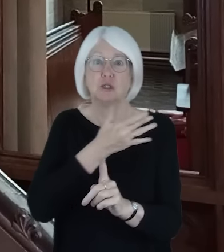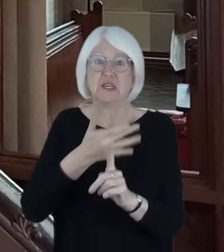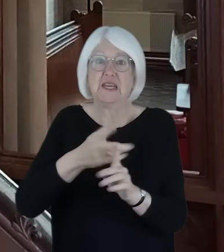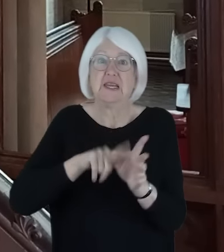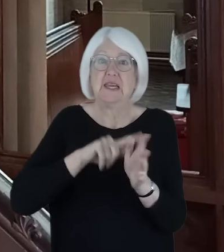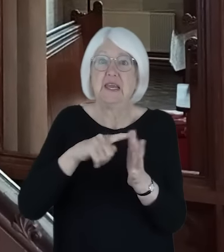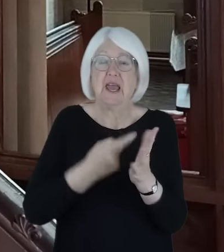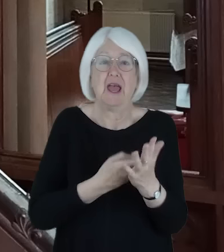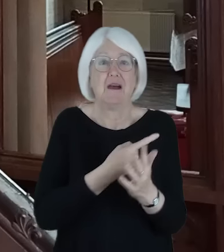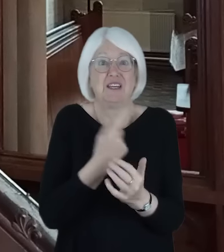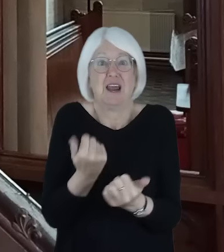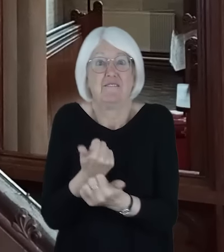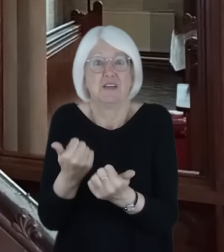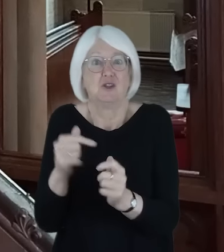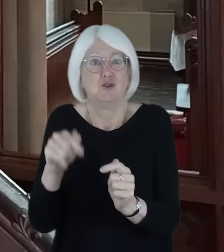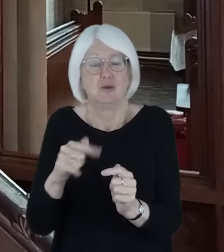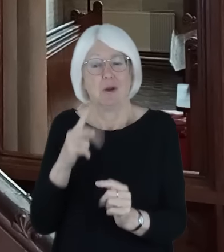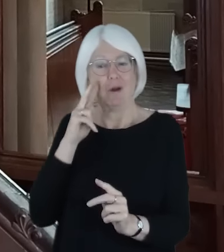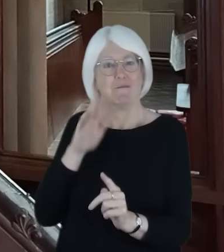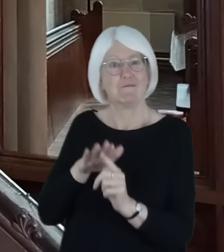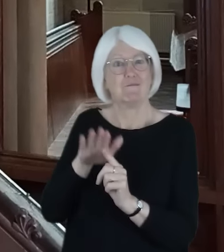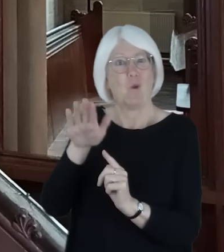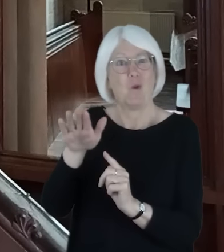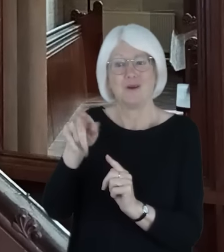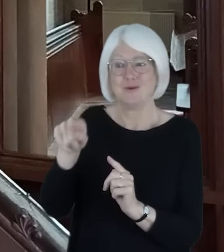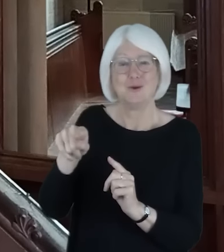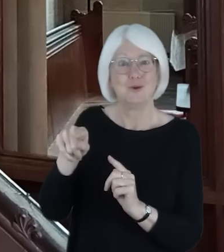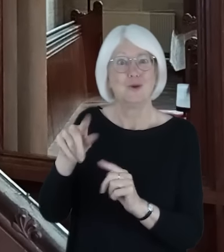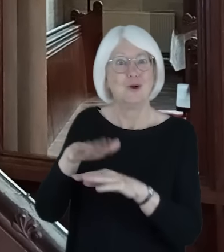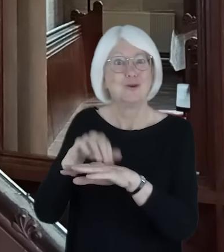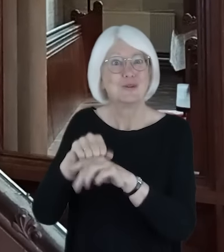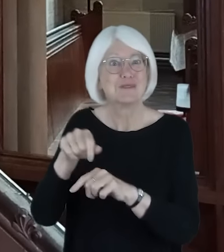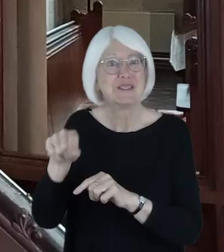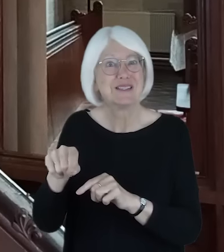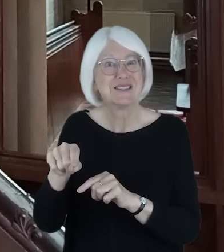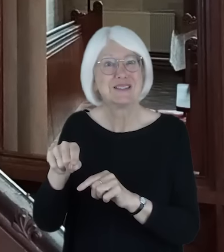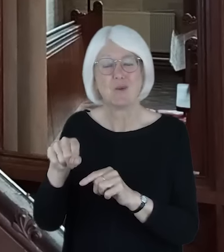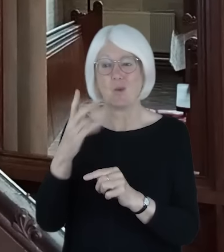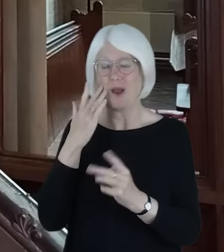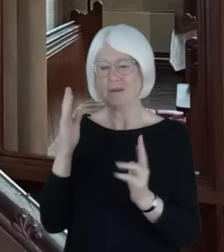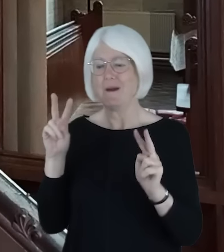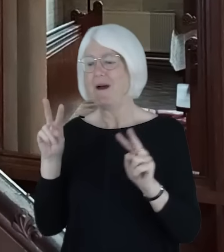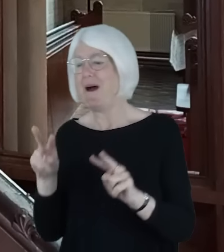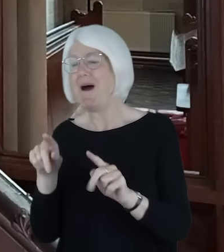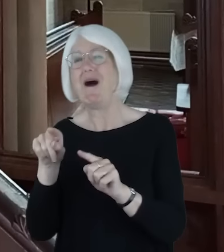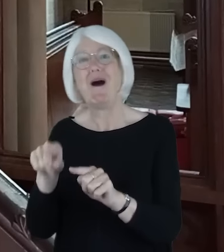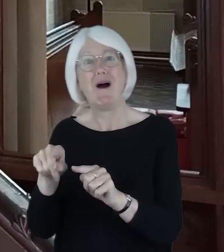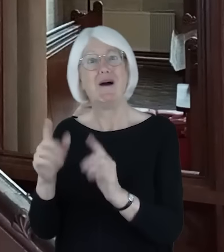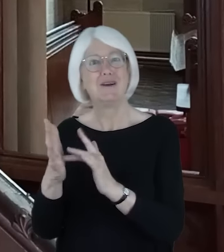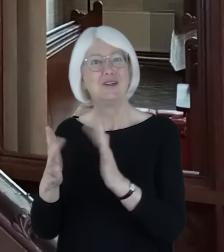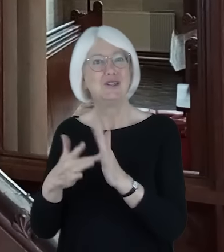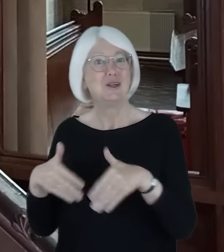forward to Christmas when we gather around the manger that is the Christ child's crib. This moment of